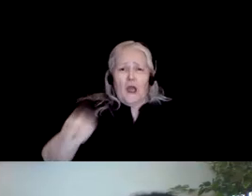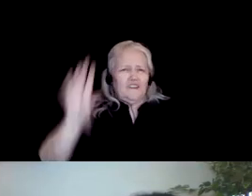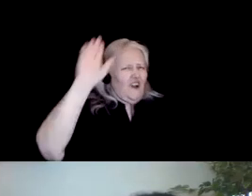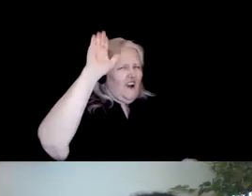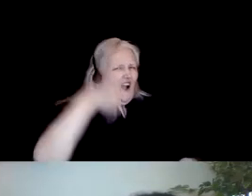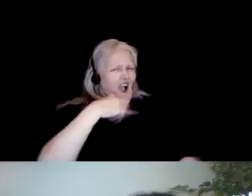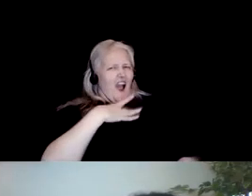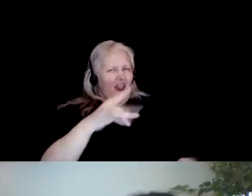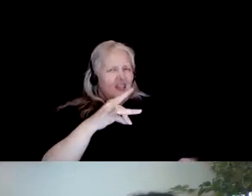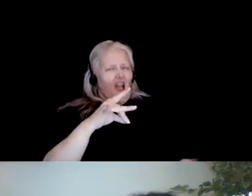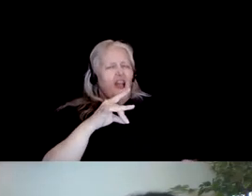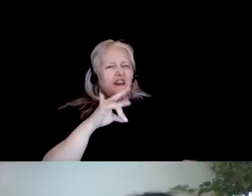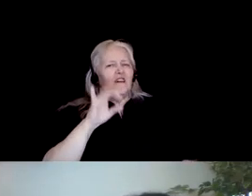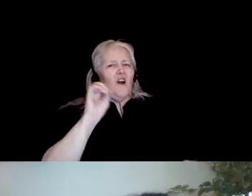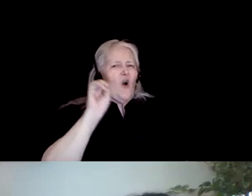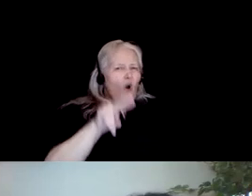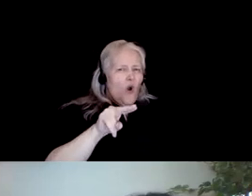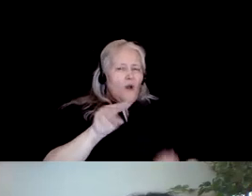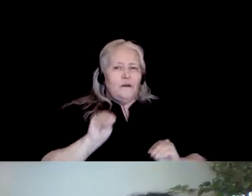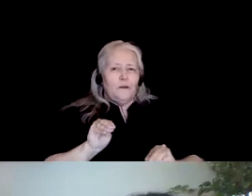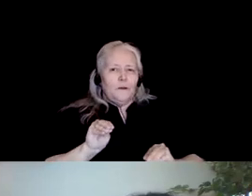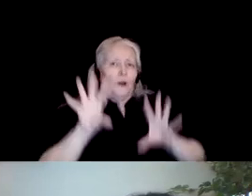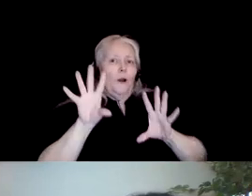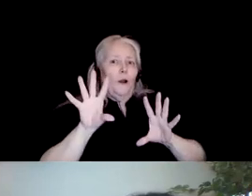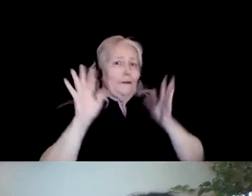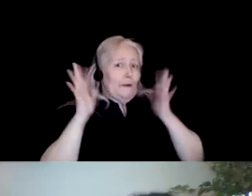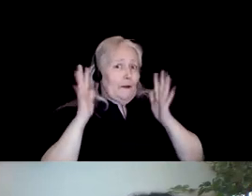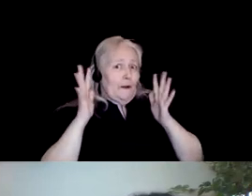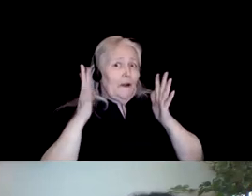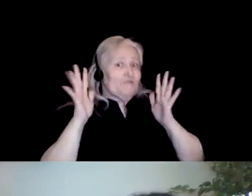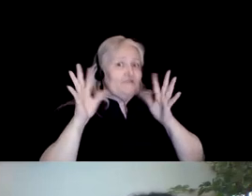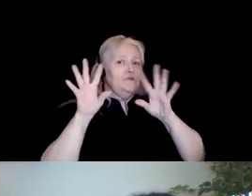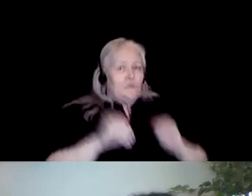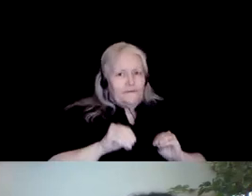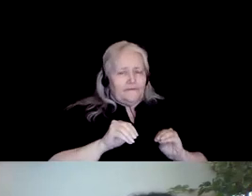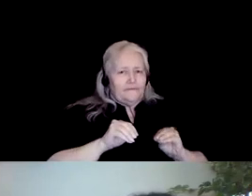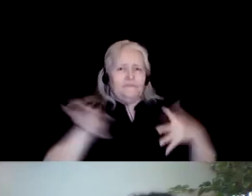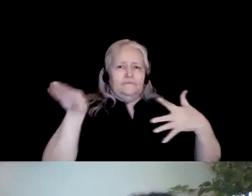all turn our cameras on for a minute and applaud after each one. That sounds good to me.